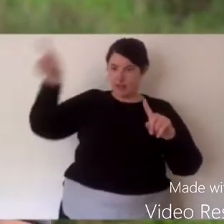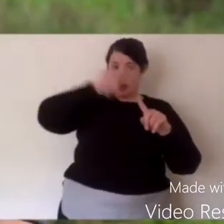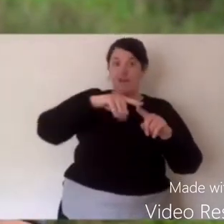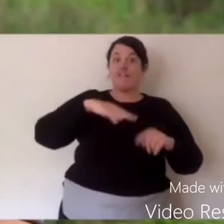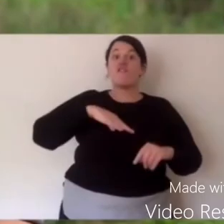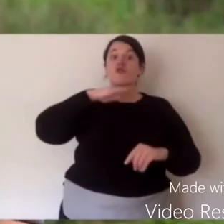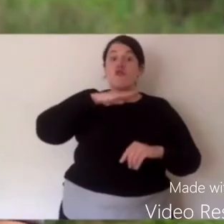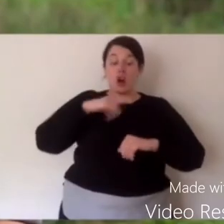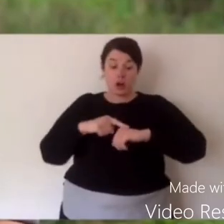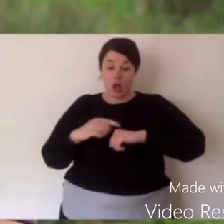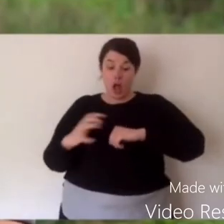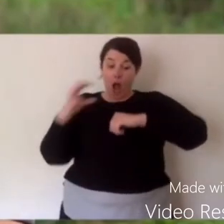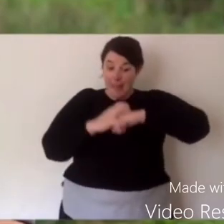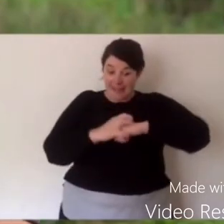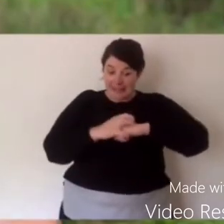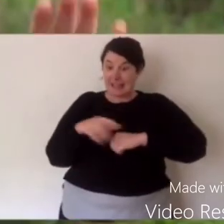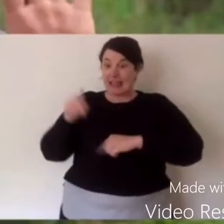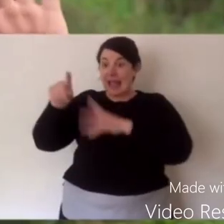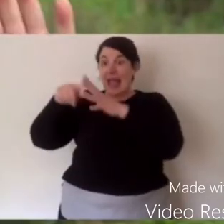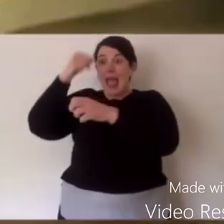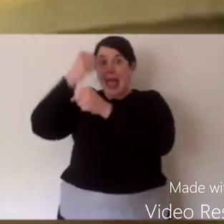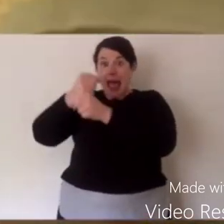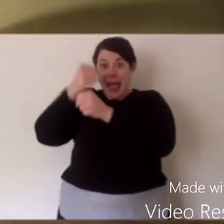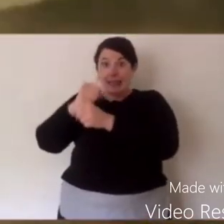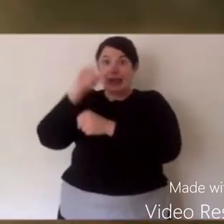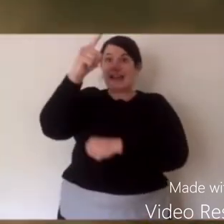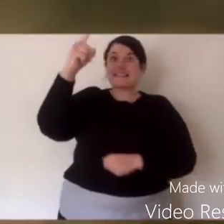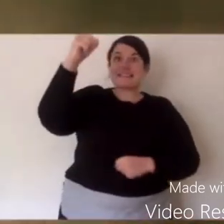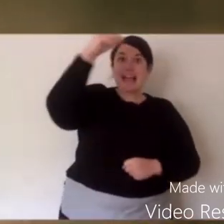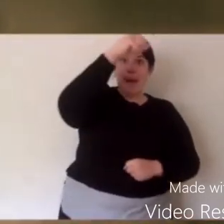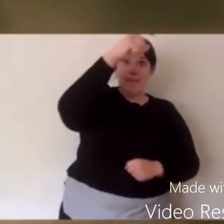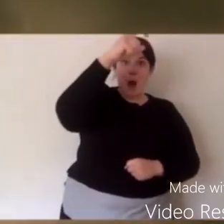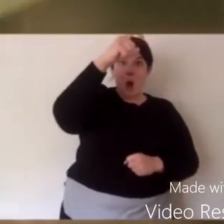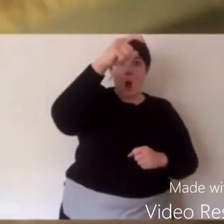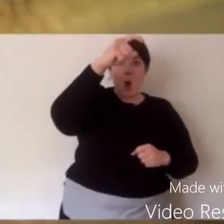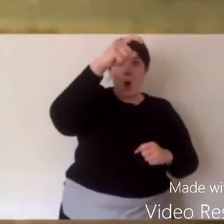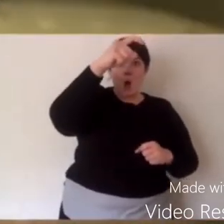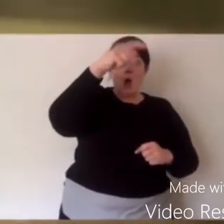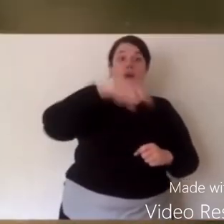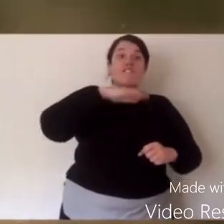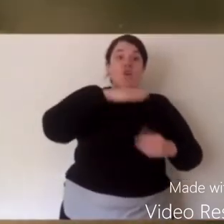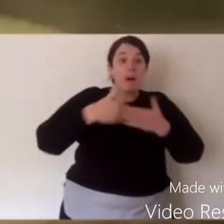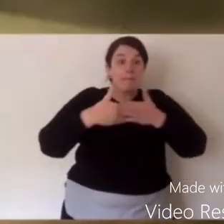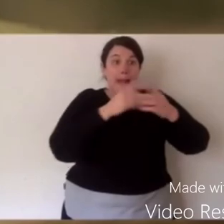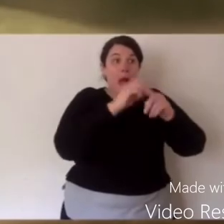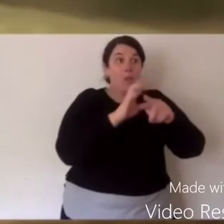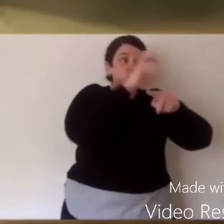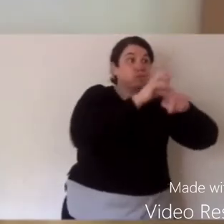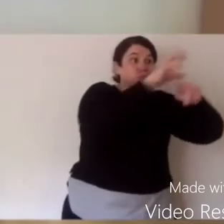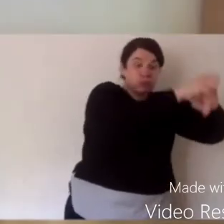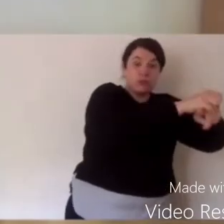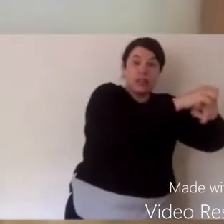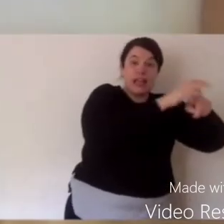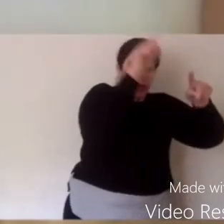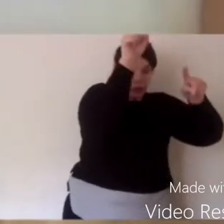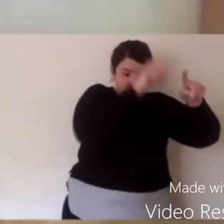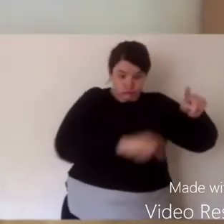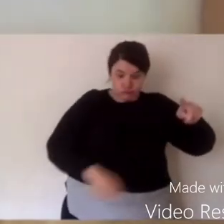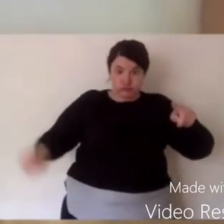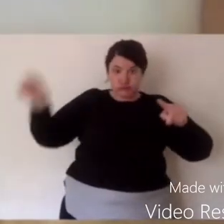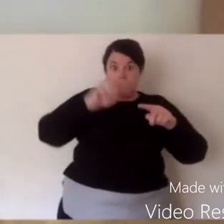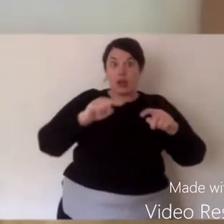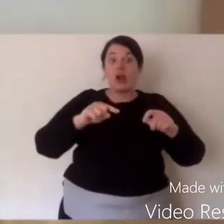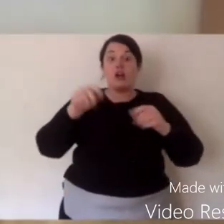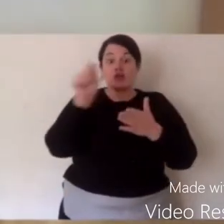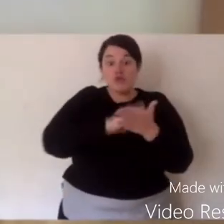of a frog, from mating, to eggs, to tadpoles, to leaving the water as a baby frog, and the whole way